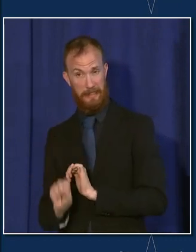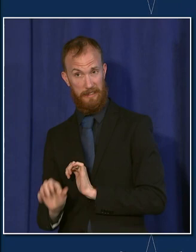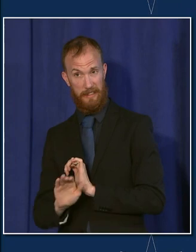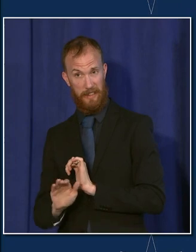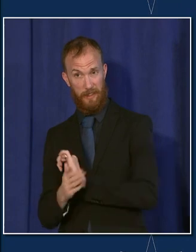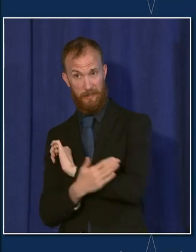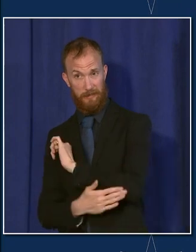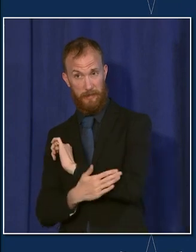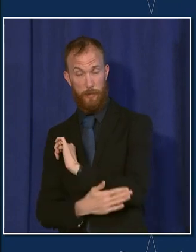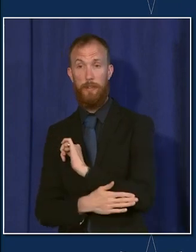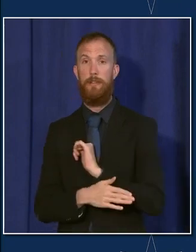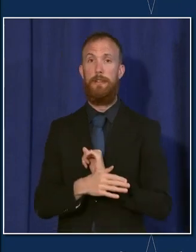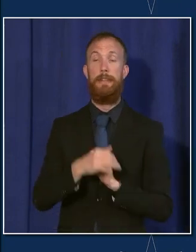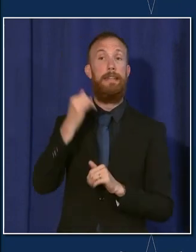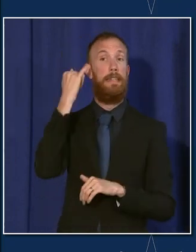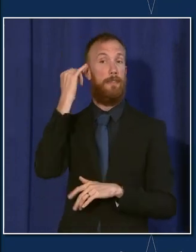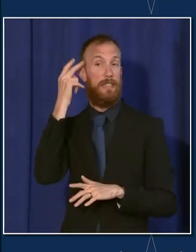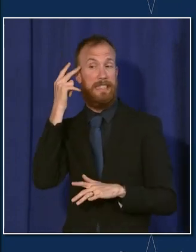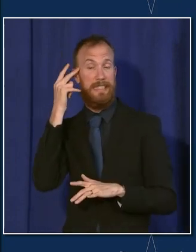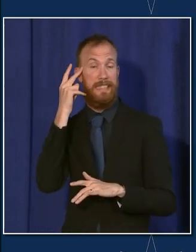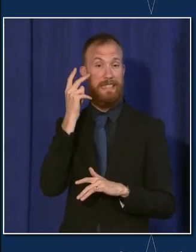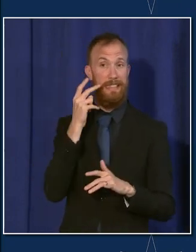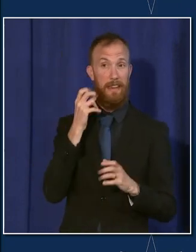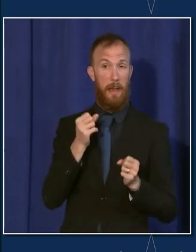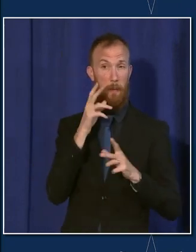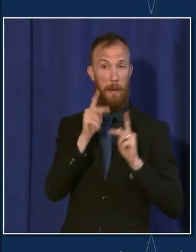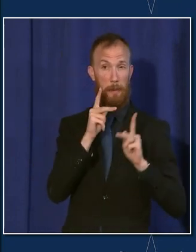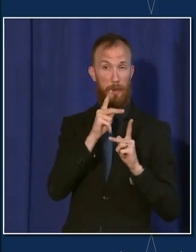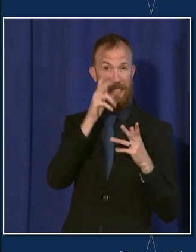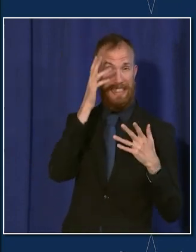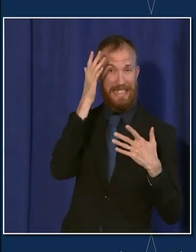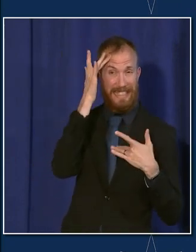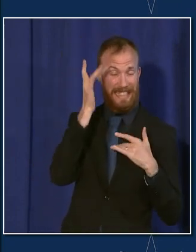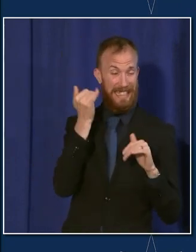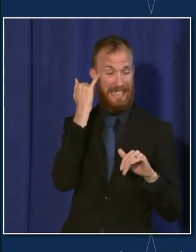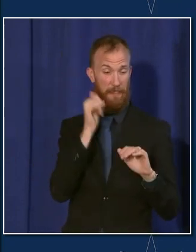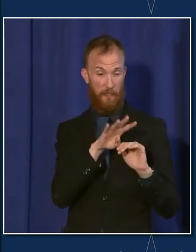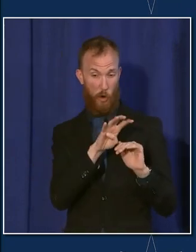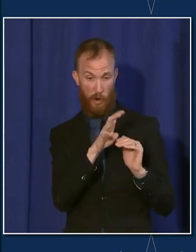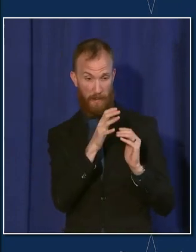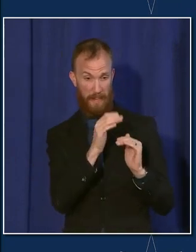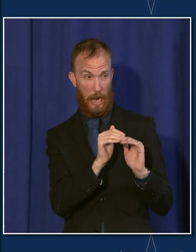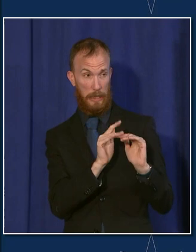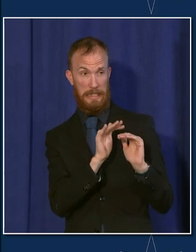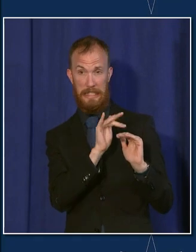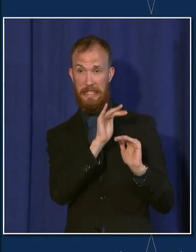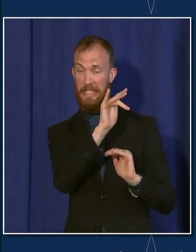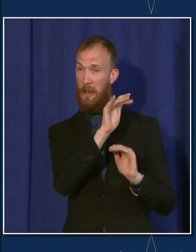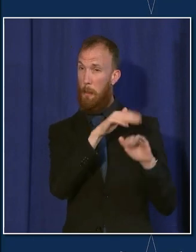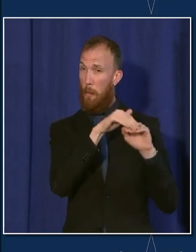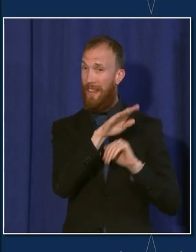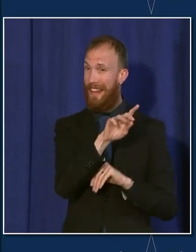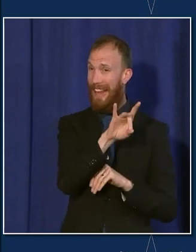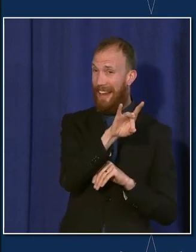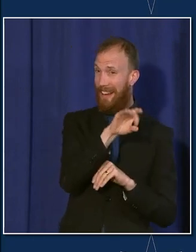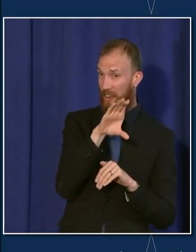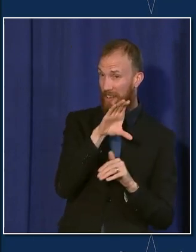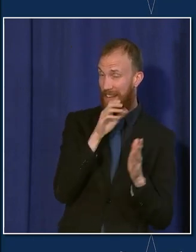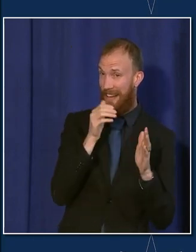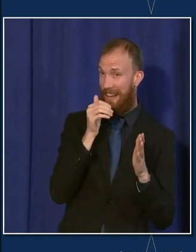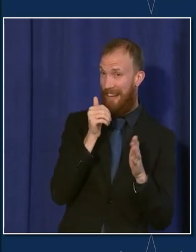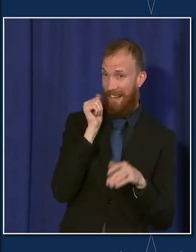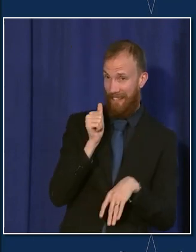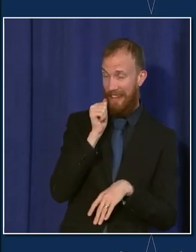for example, our case count get to the very high risk category, over 800 cases per day, we may need to put further restrictions in place.